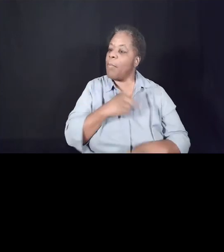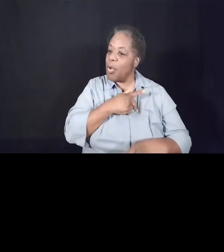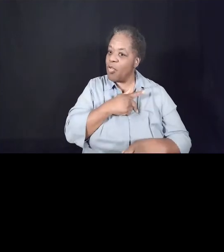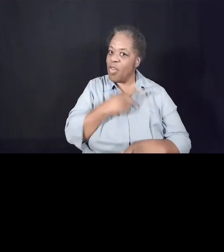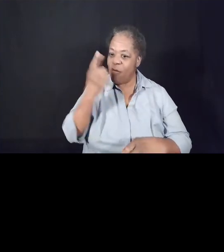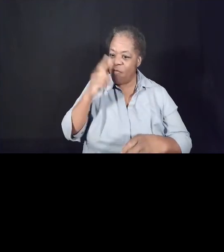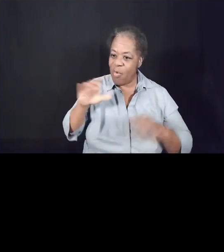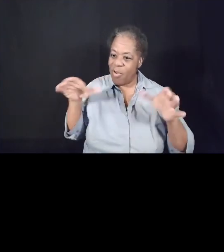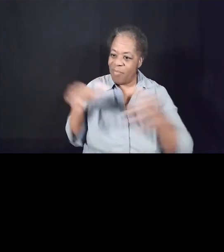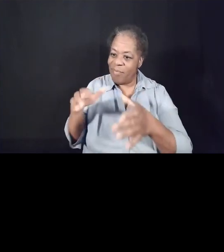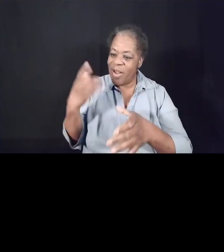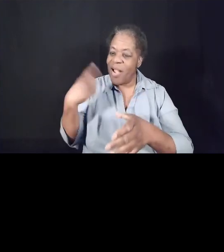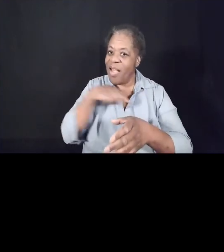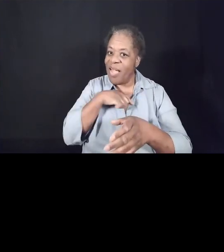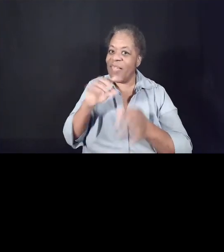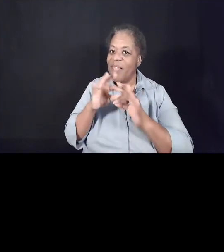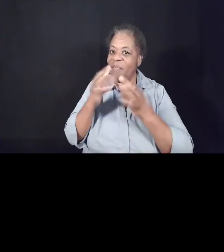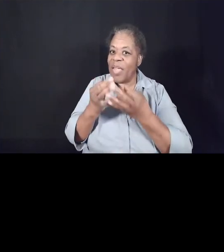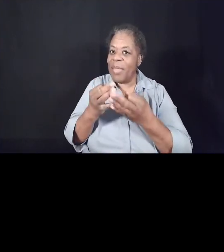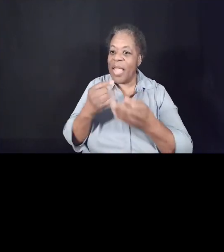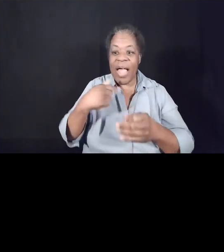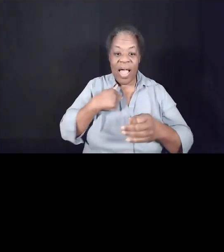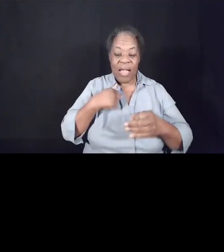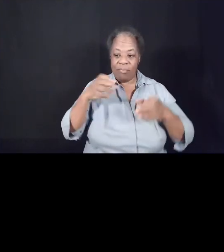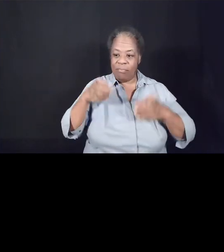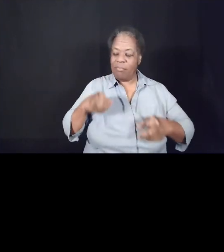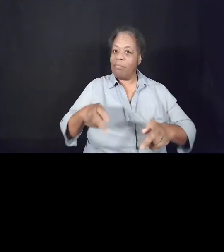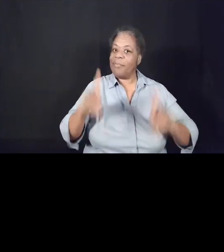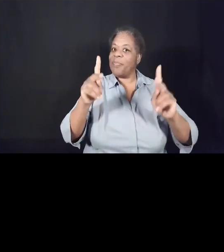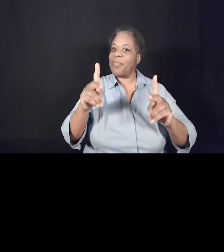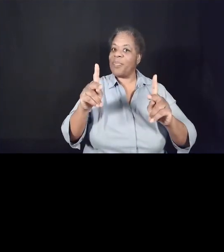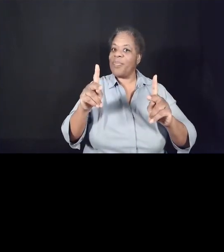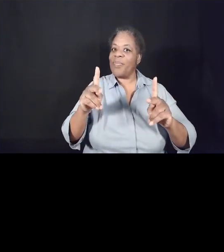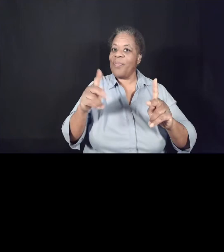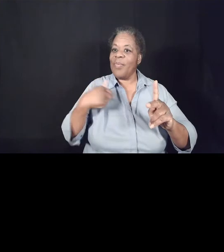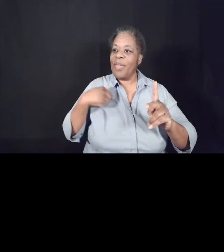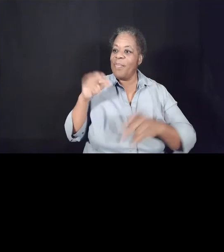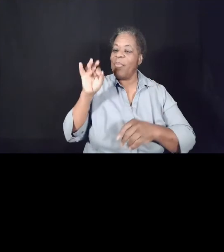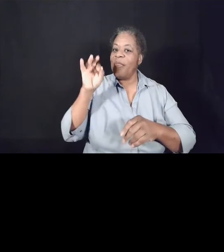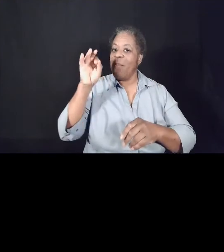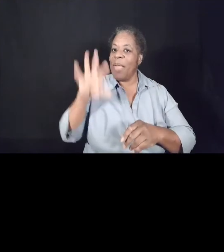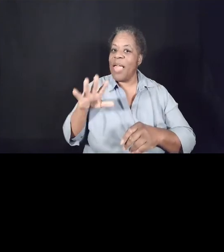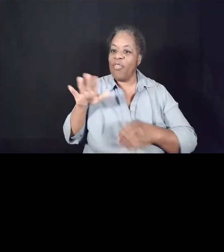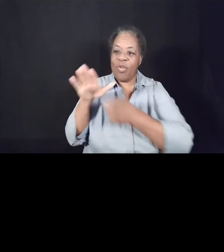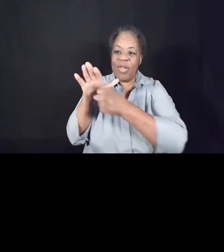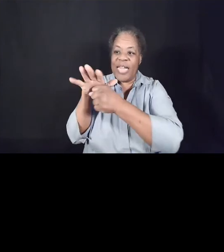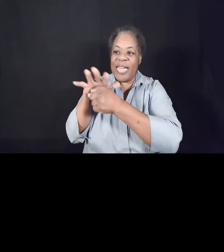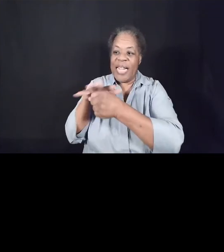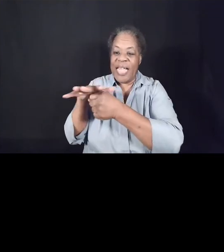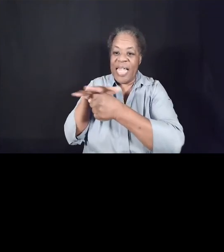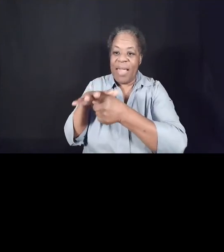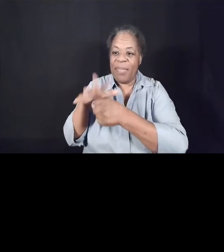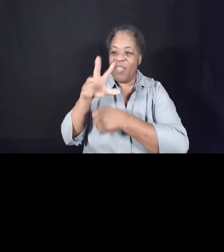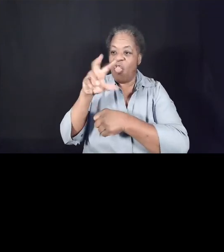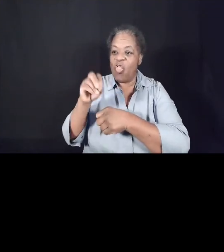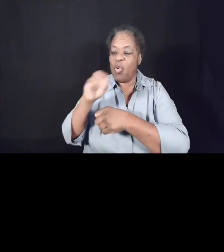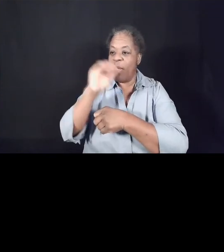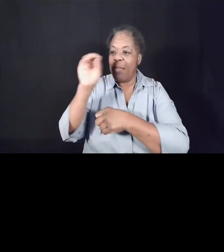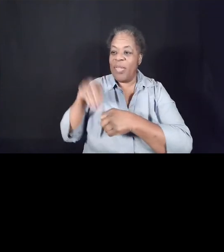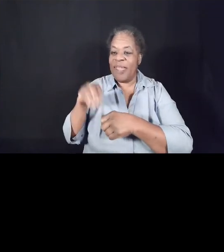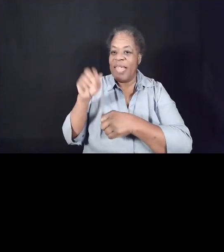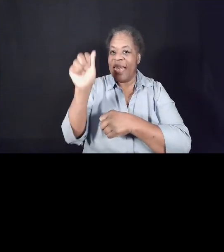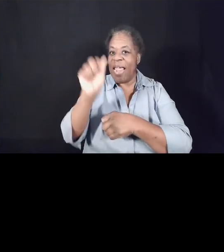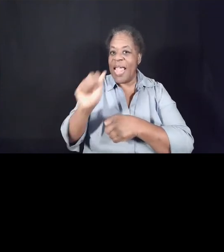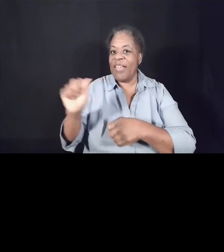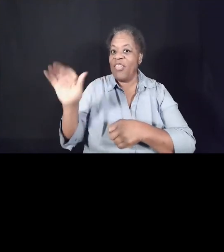I have the privilege of pastoring a campus that is 30% Asian. I